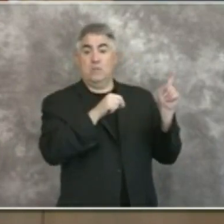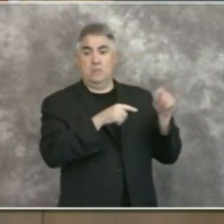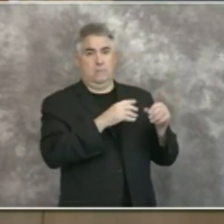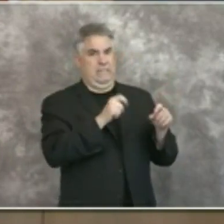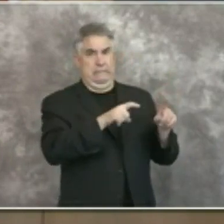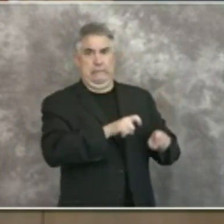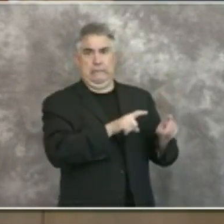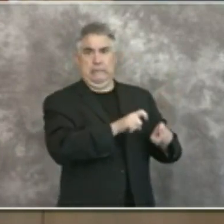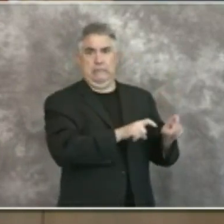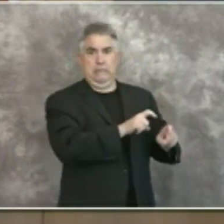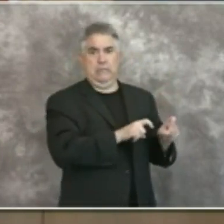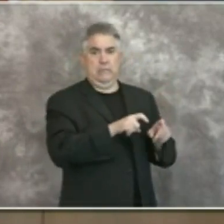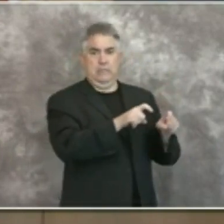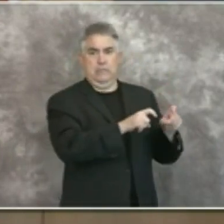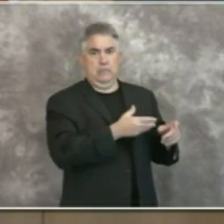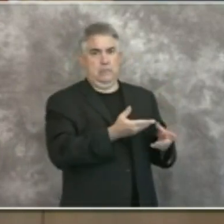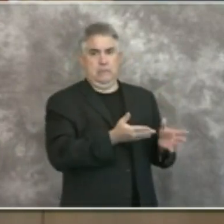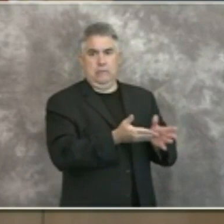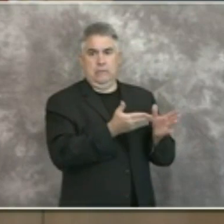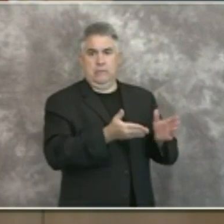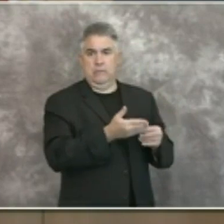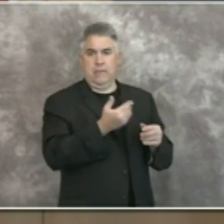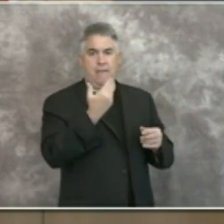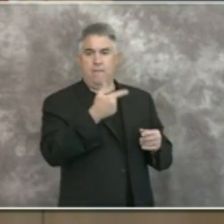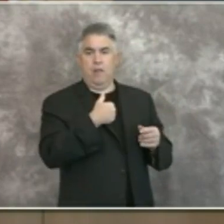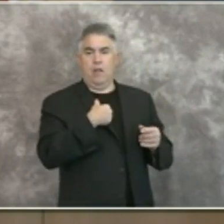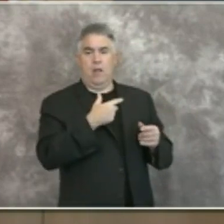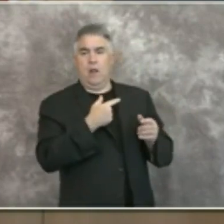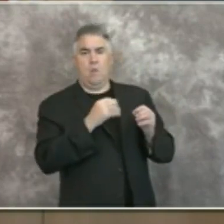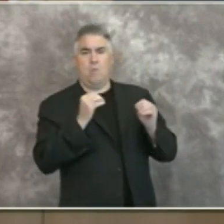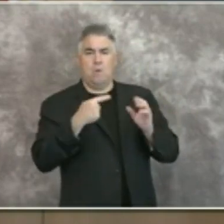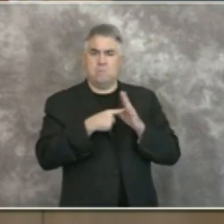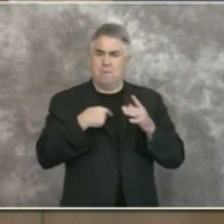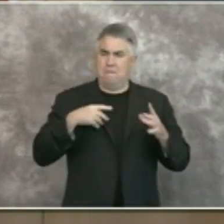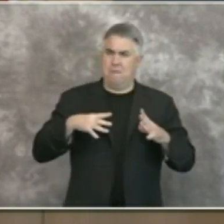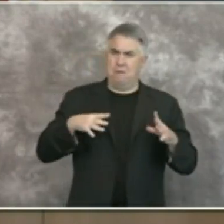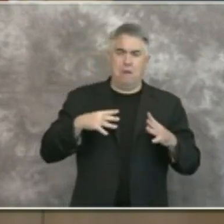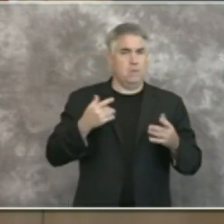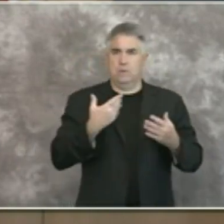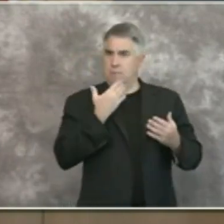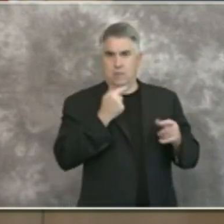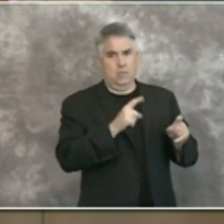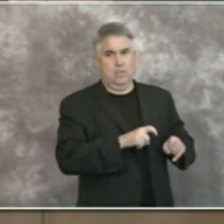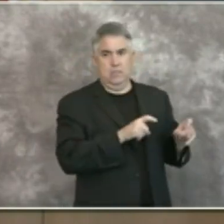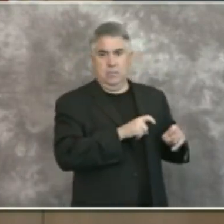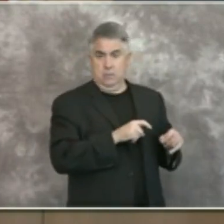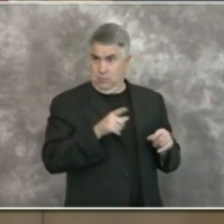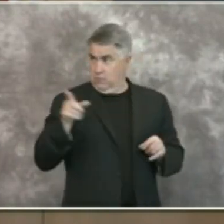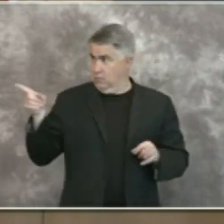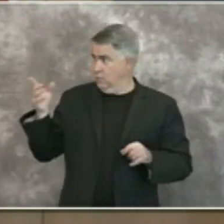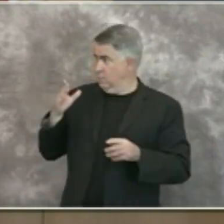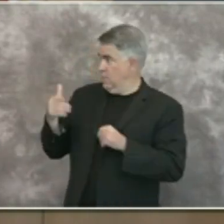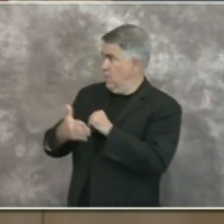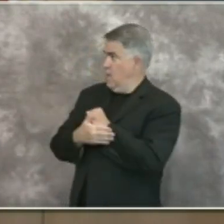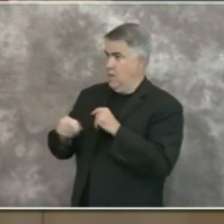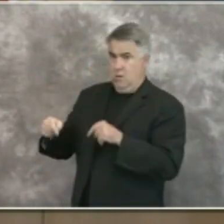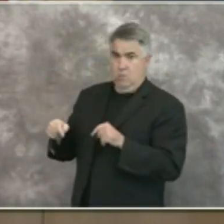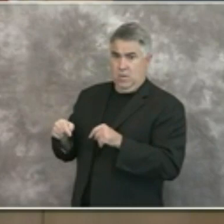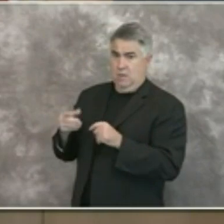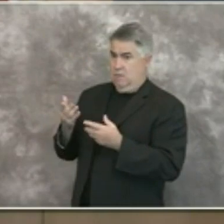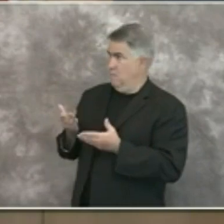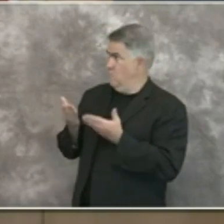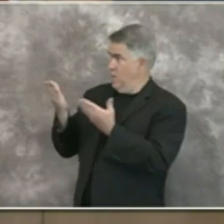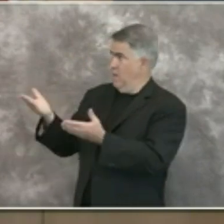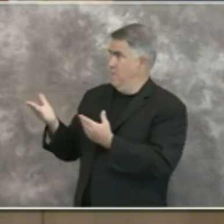about five to seven days regardless if they have symptoms does the county also recommend that here and if so